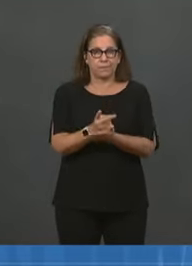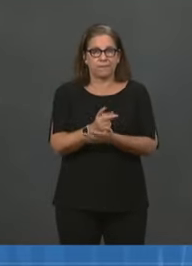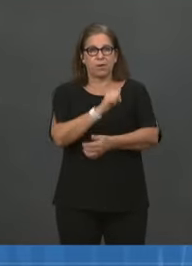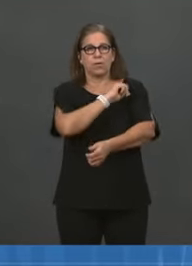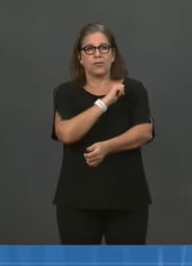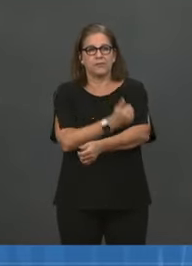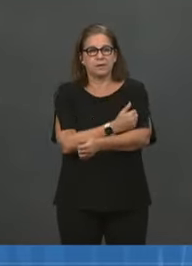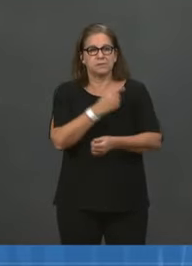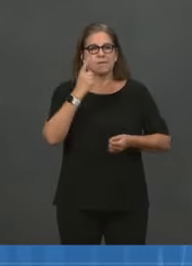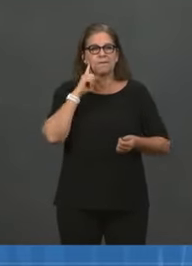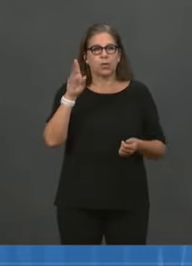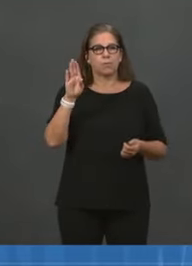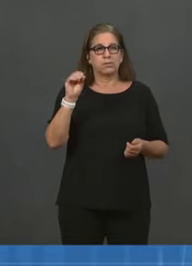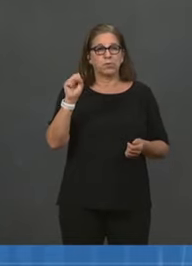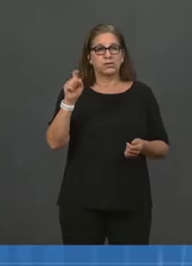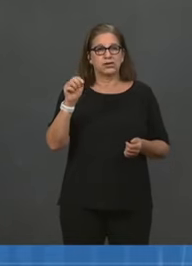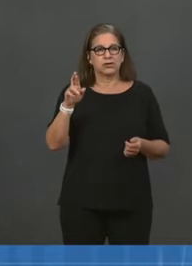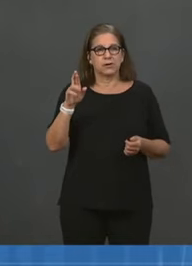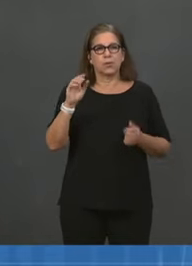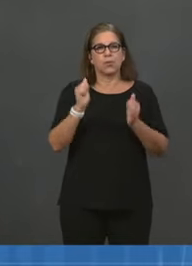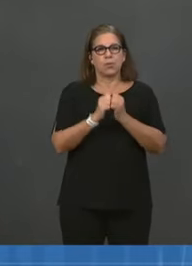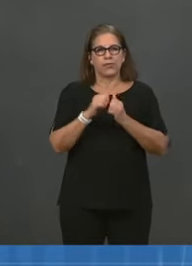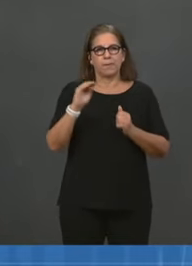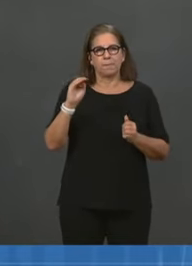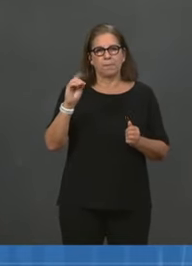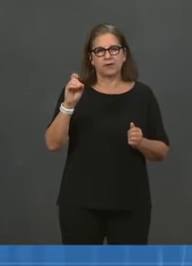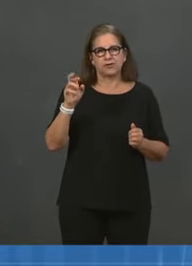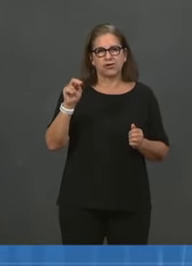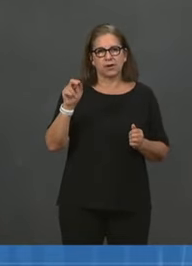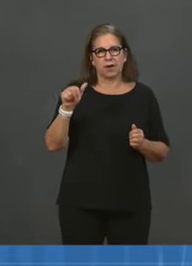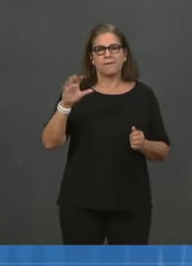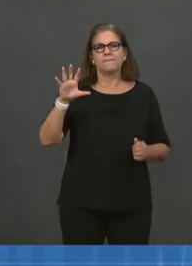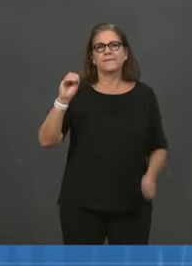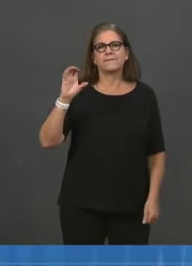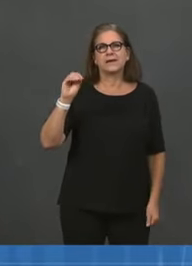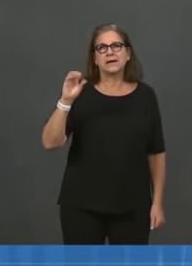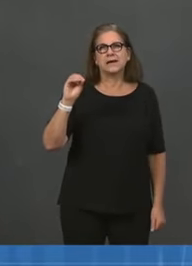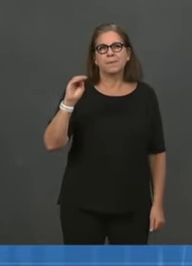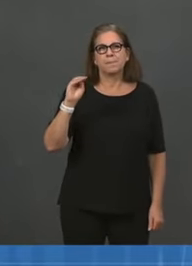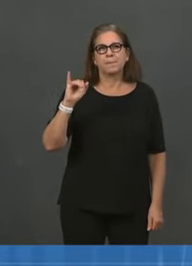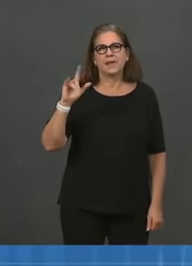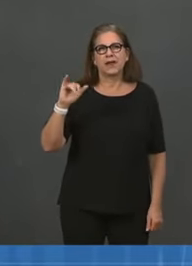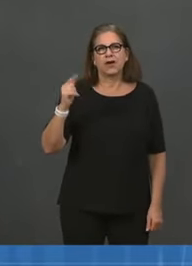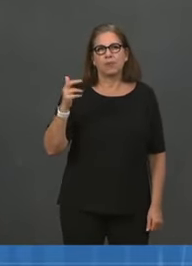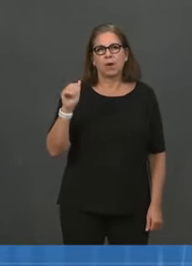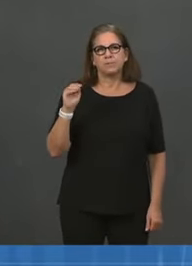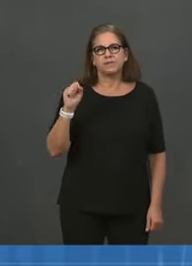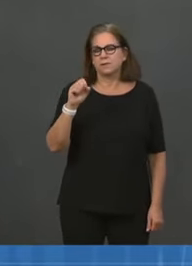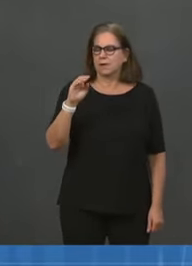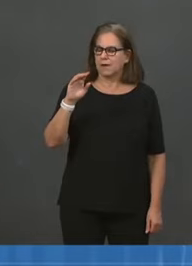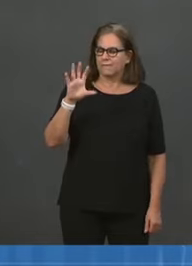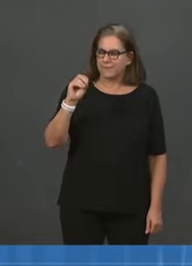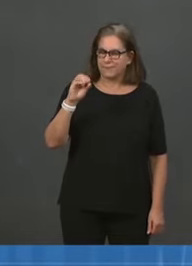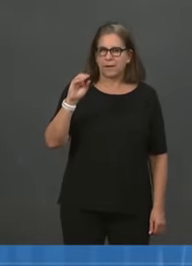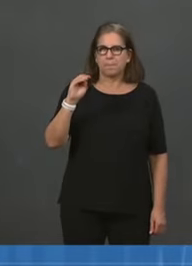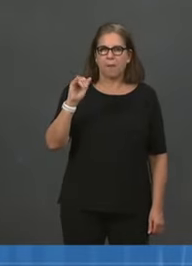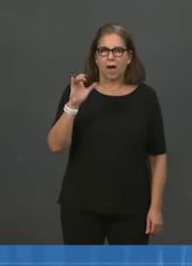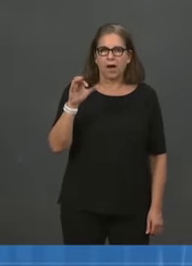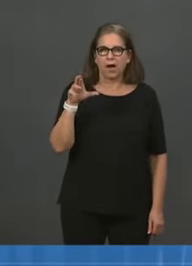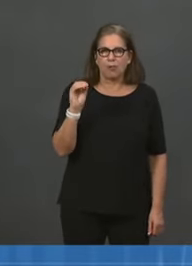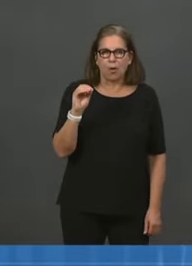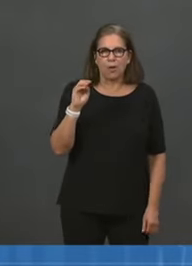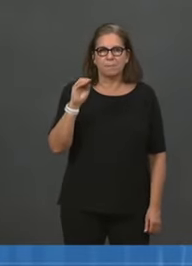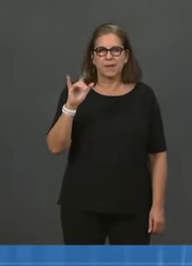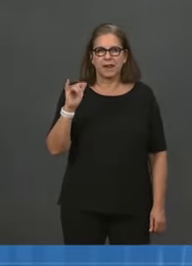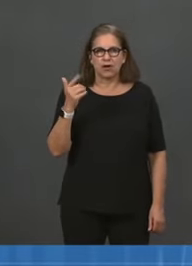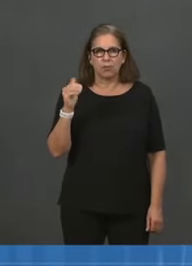boosting anything else, is for a 50-microgram dose. So all of our Moderna boosts are for 50-microgram dose, and we're reaching